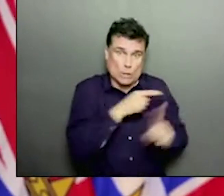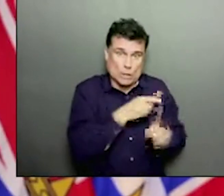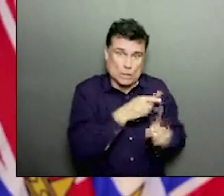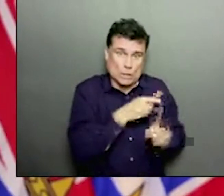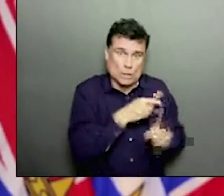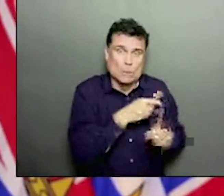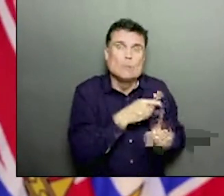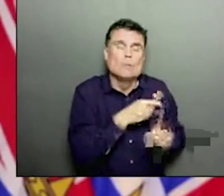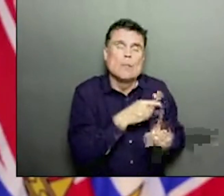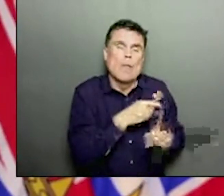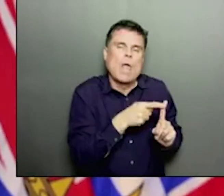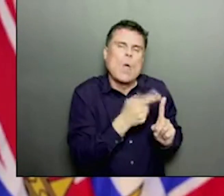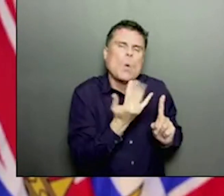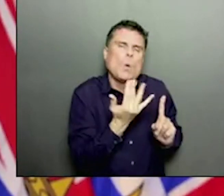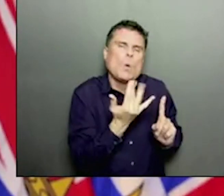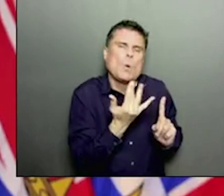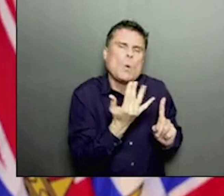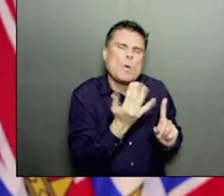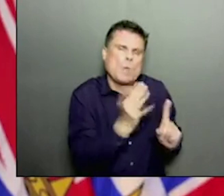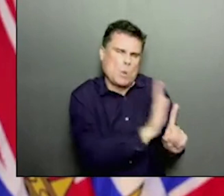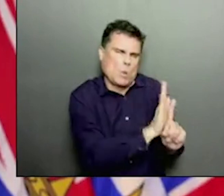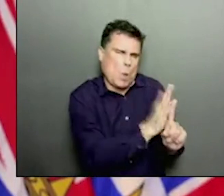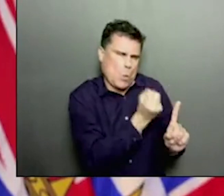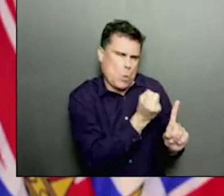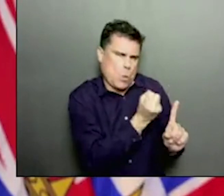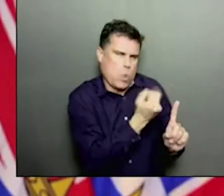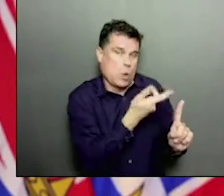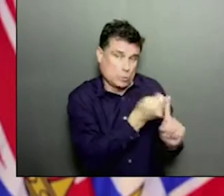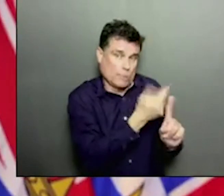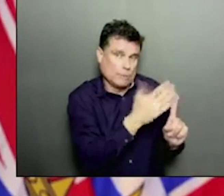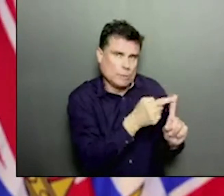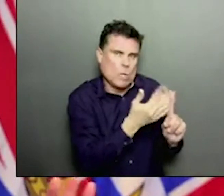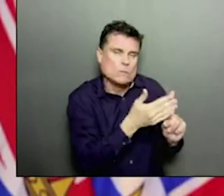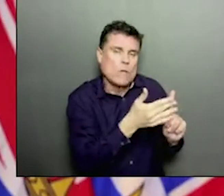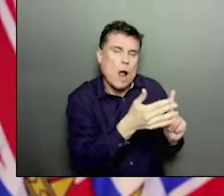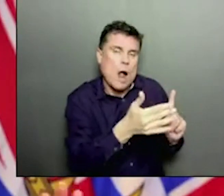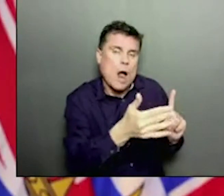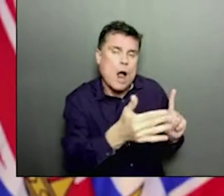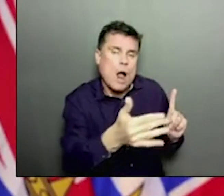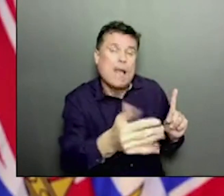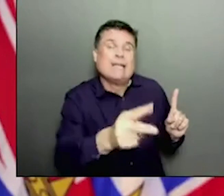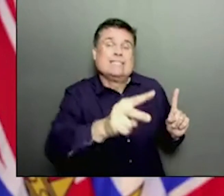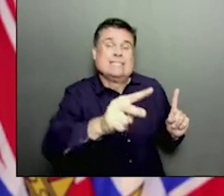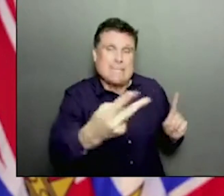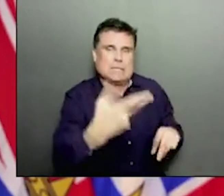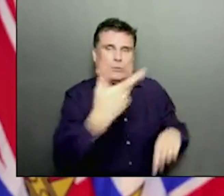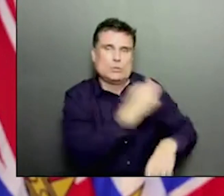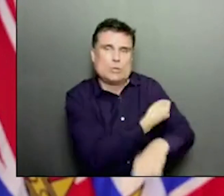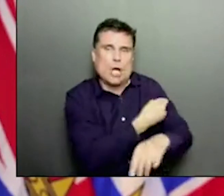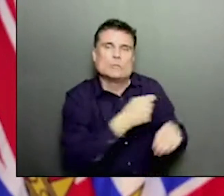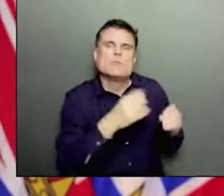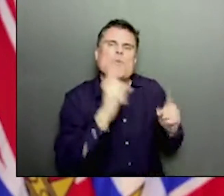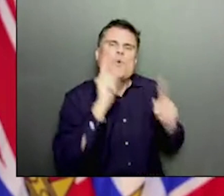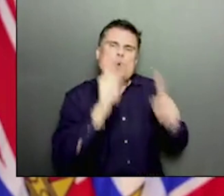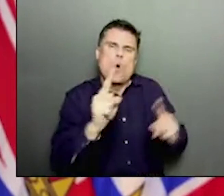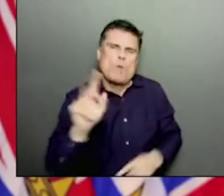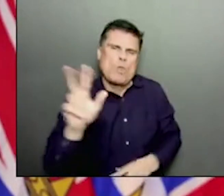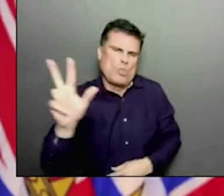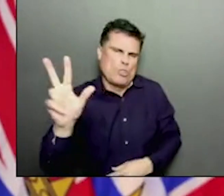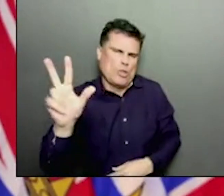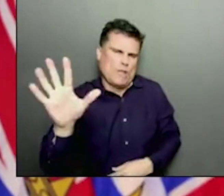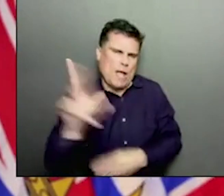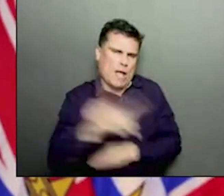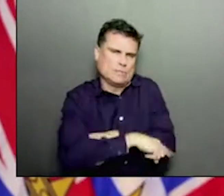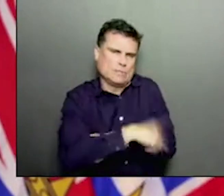bring that back down again. But so we're looking at 35 days as the, how we're going to try and manage it over the next little while.